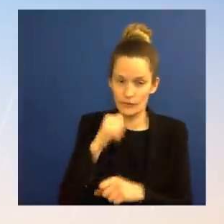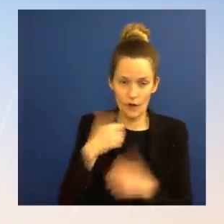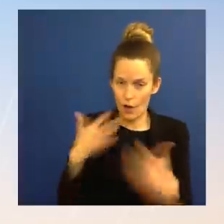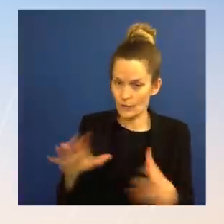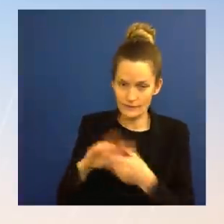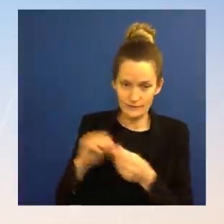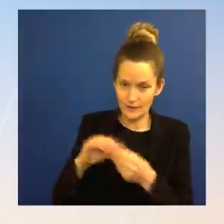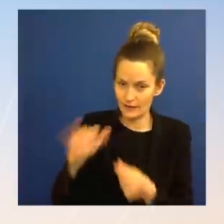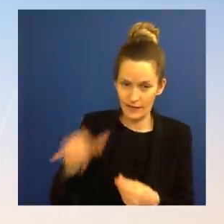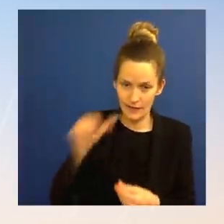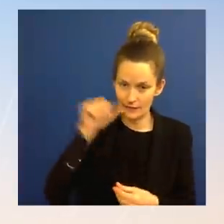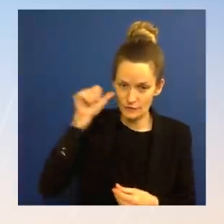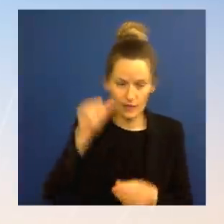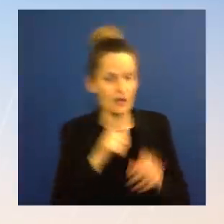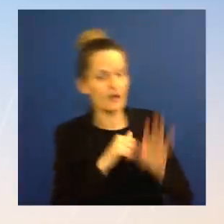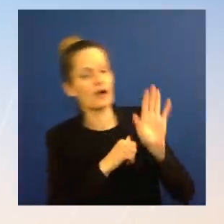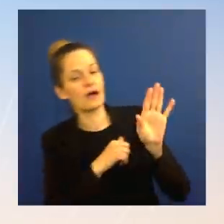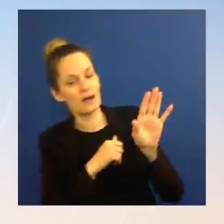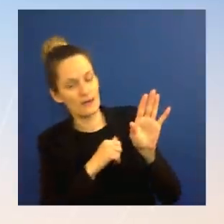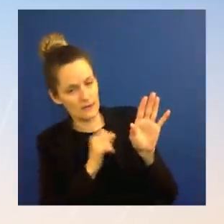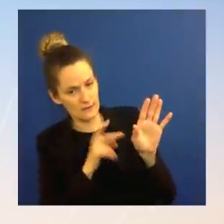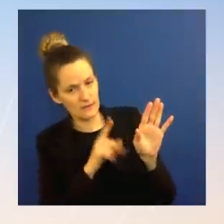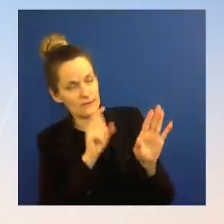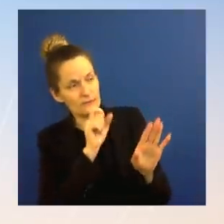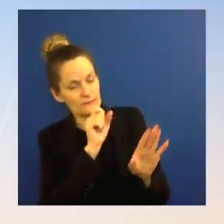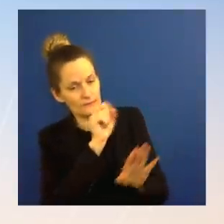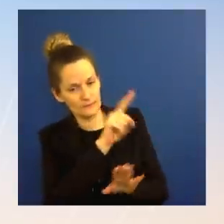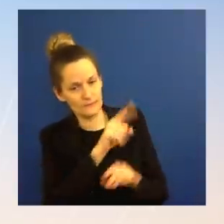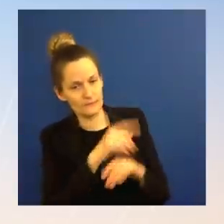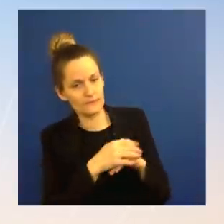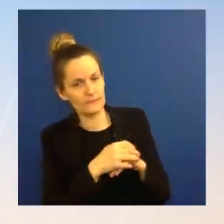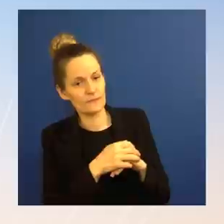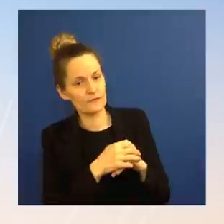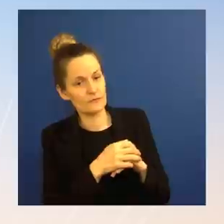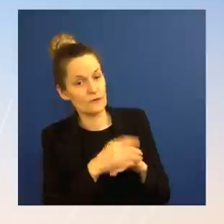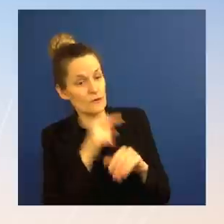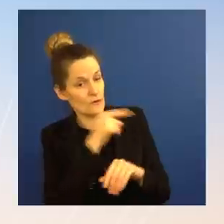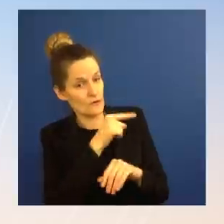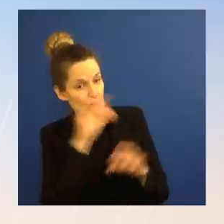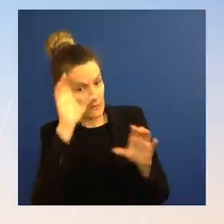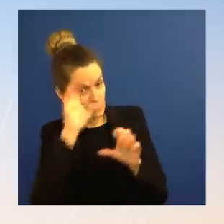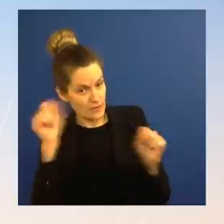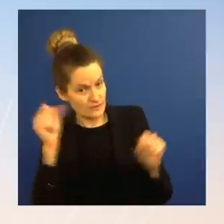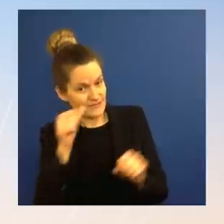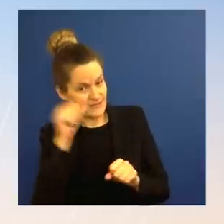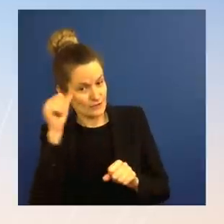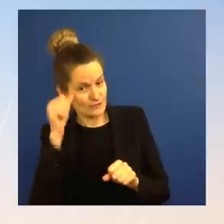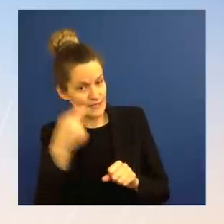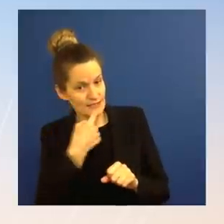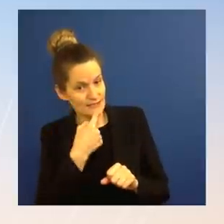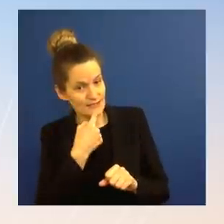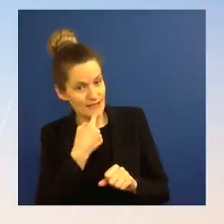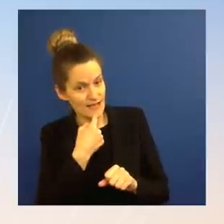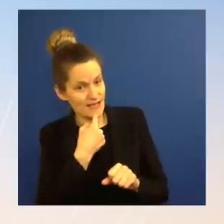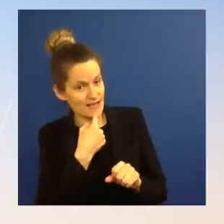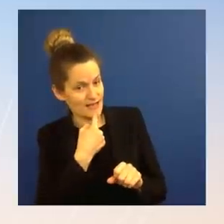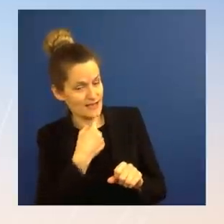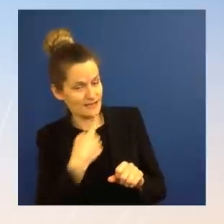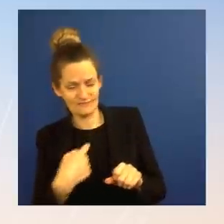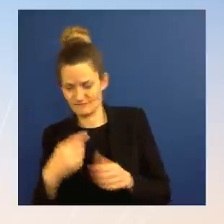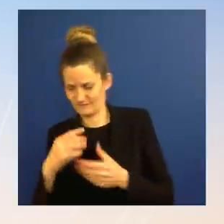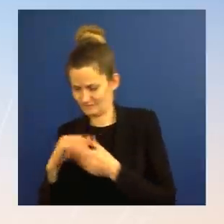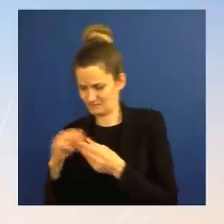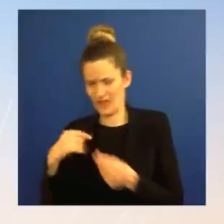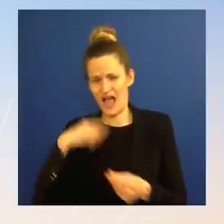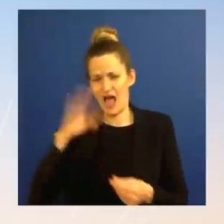yesterday, I'm going to do everything I can to minimize Putin's price hike here at home. And then hours later, as he was getting